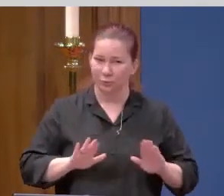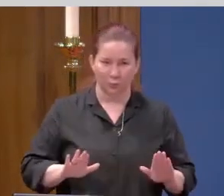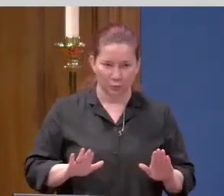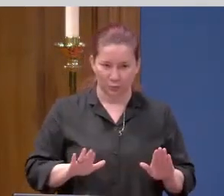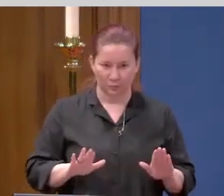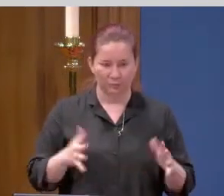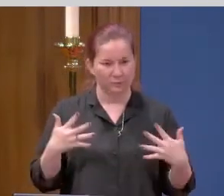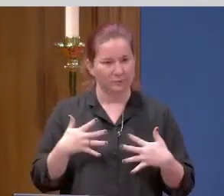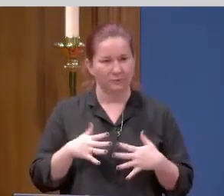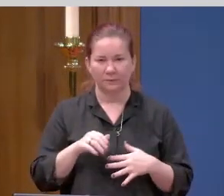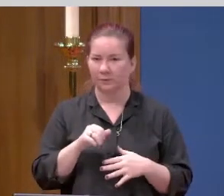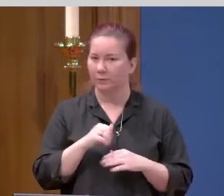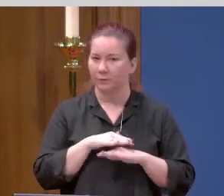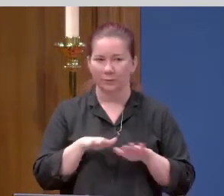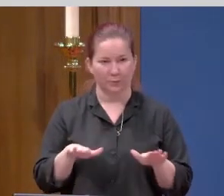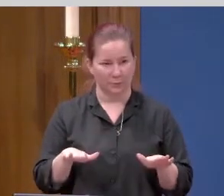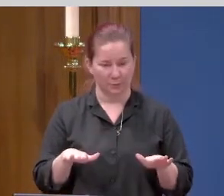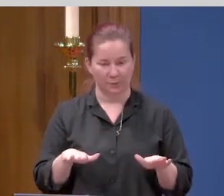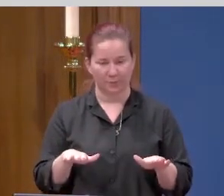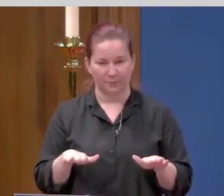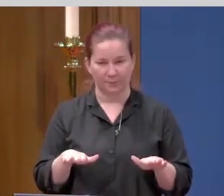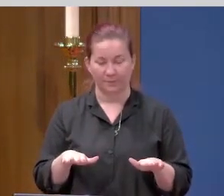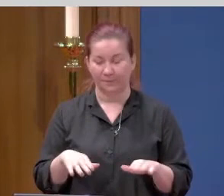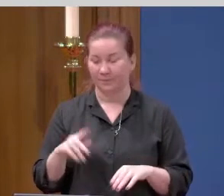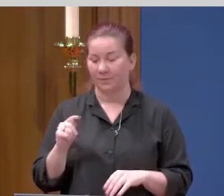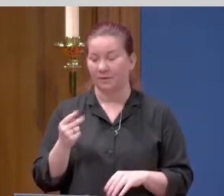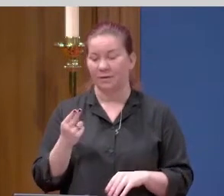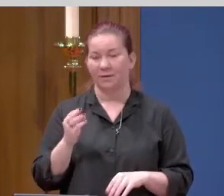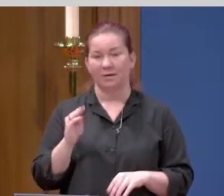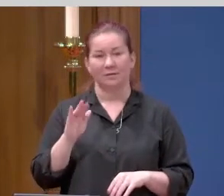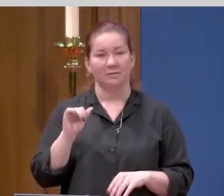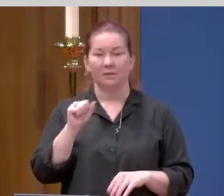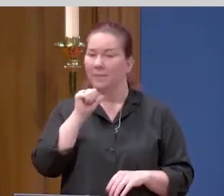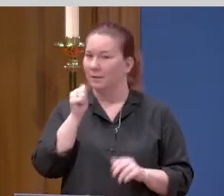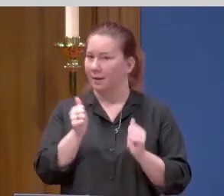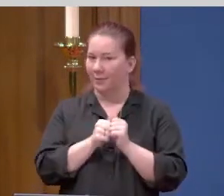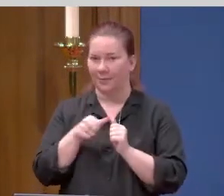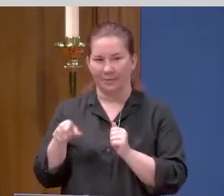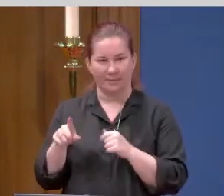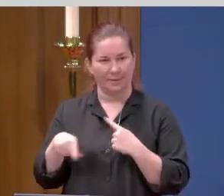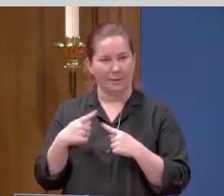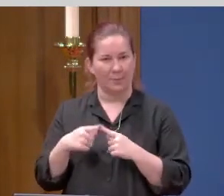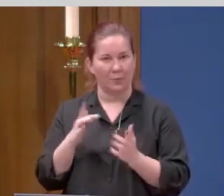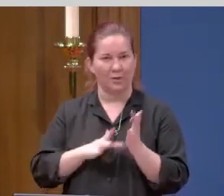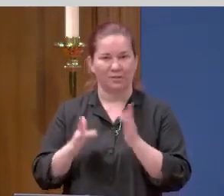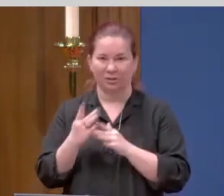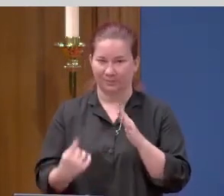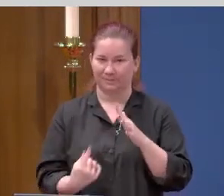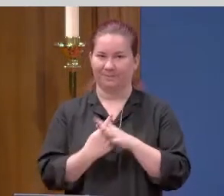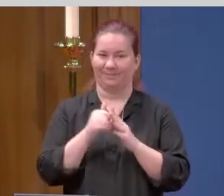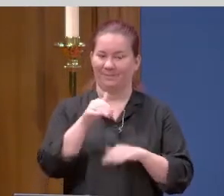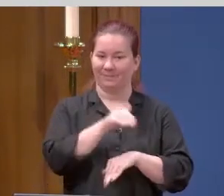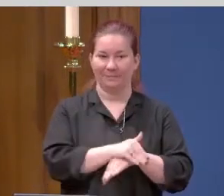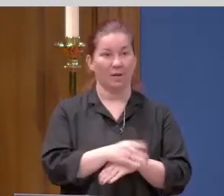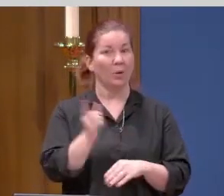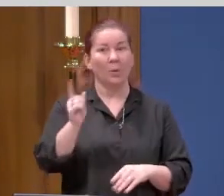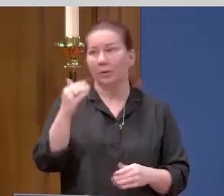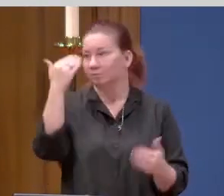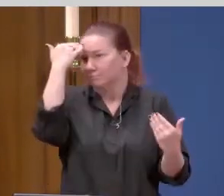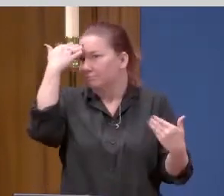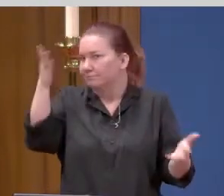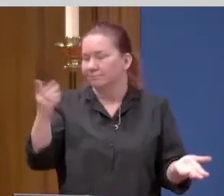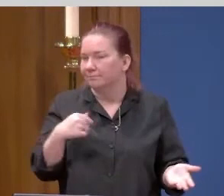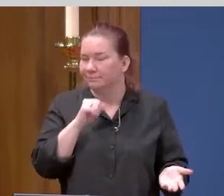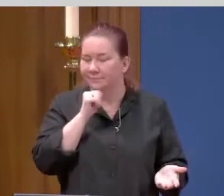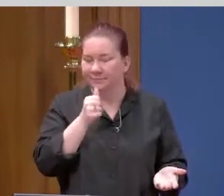do not be afraid. Thomas was not with them when Jesus appeared to them that night. I don't know where he was. It